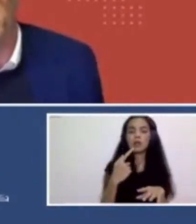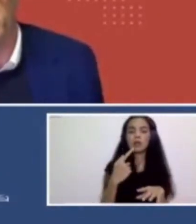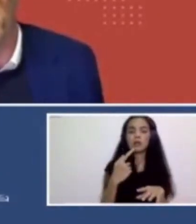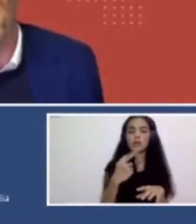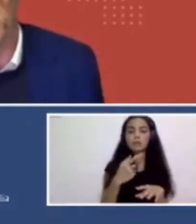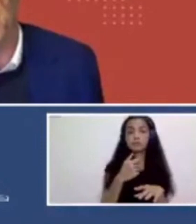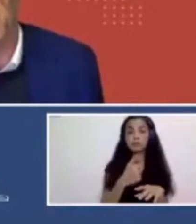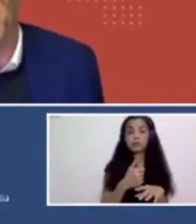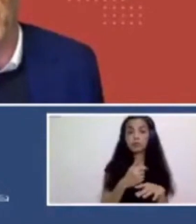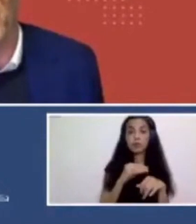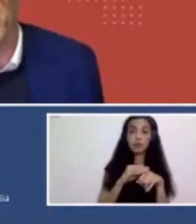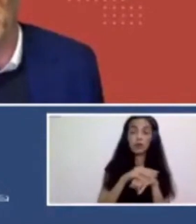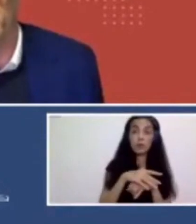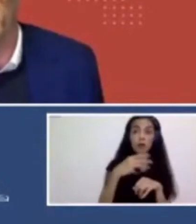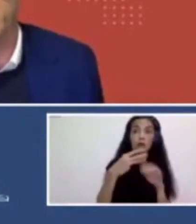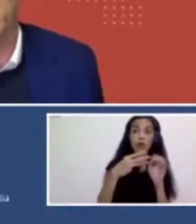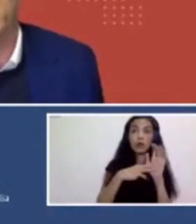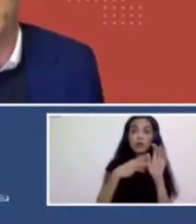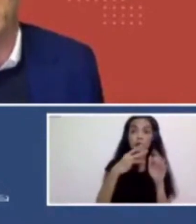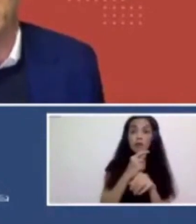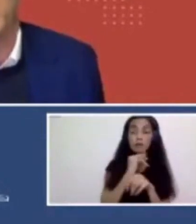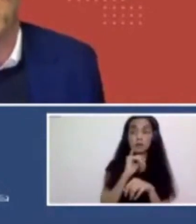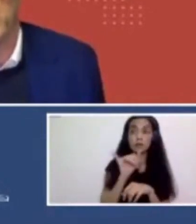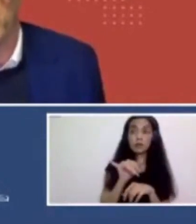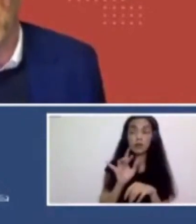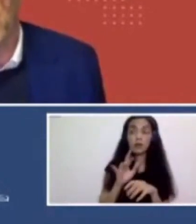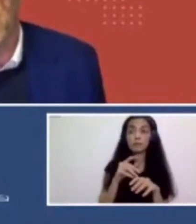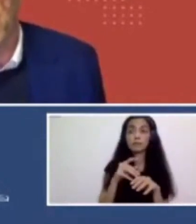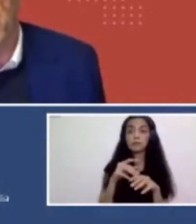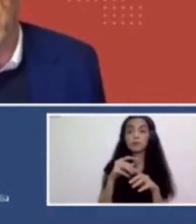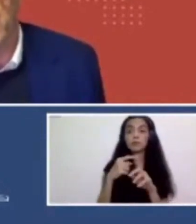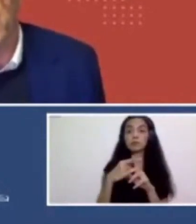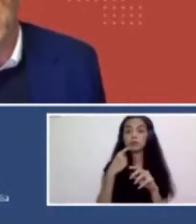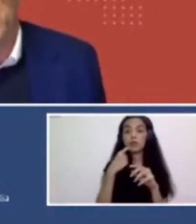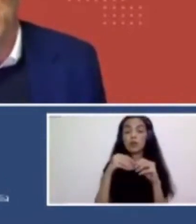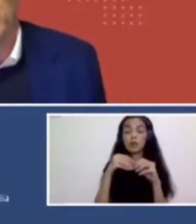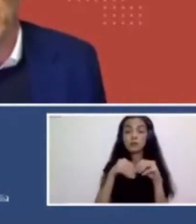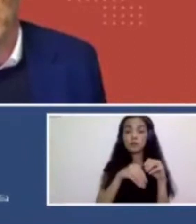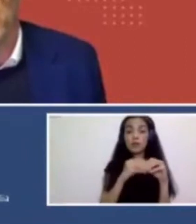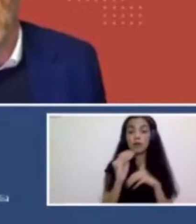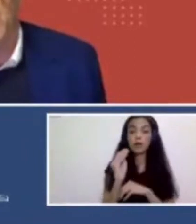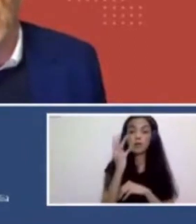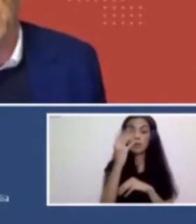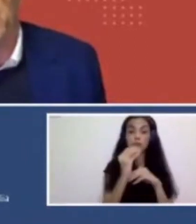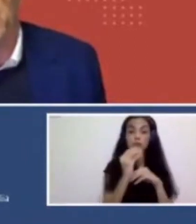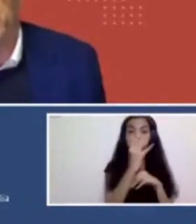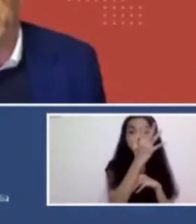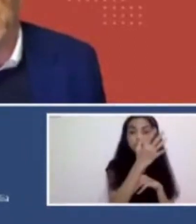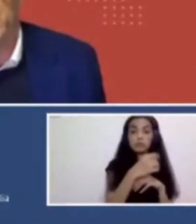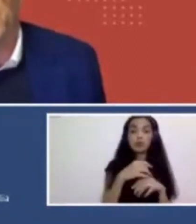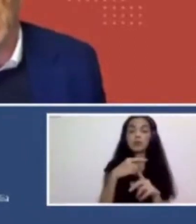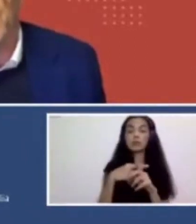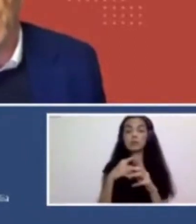with the kind of energy expend on every project, on every permanent public project. And we, we do try and measure those things. We could do